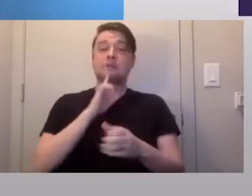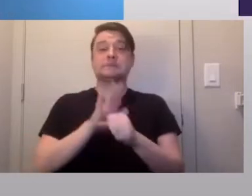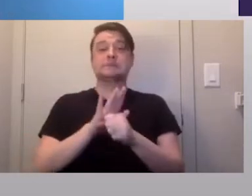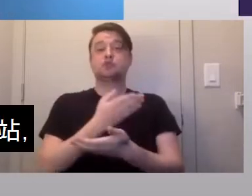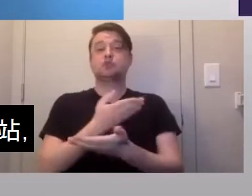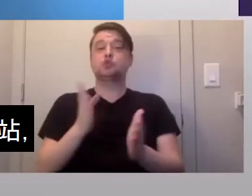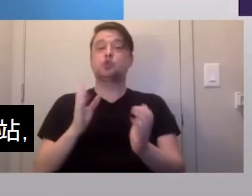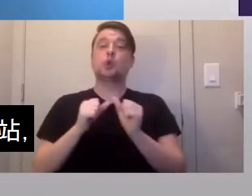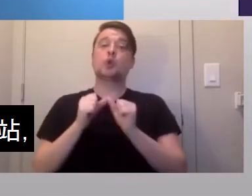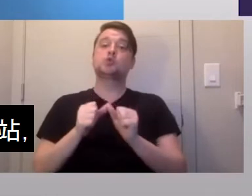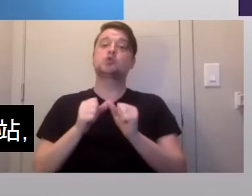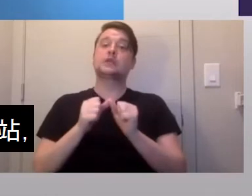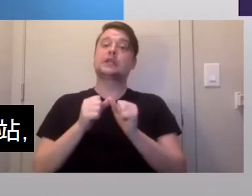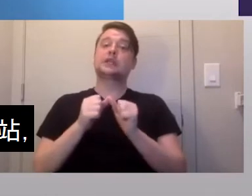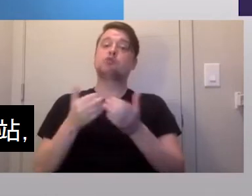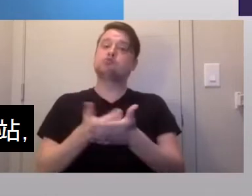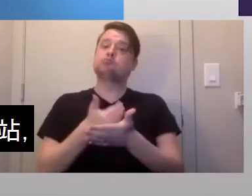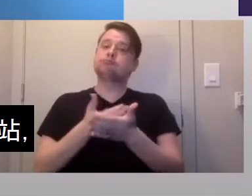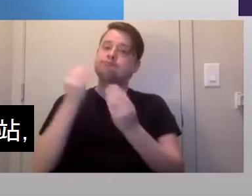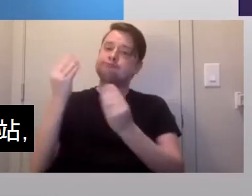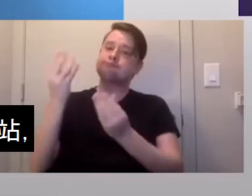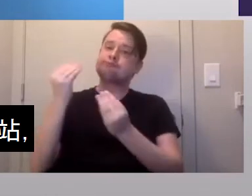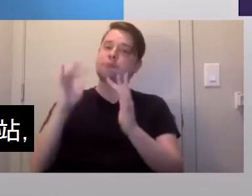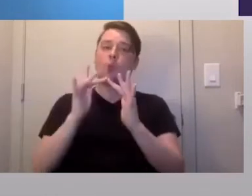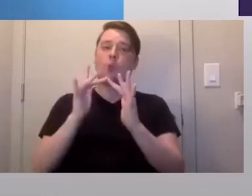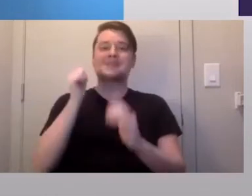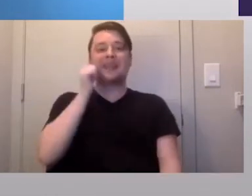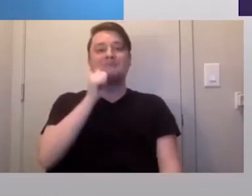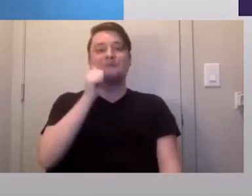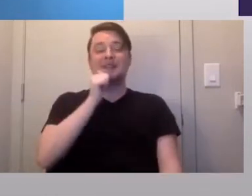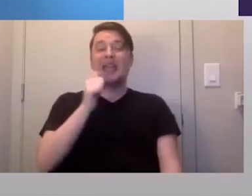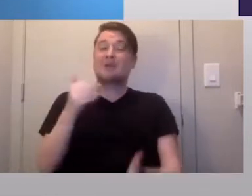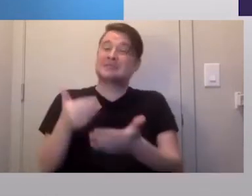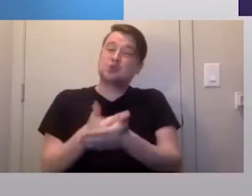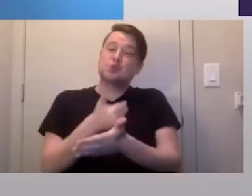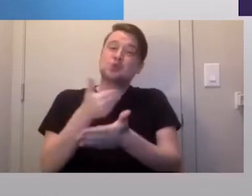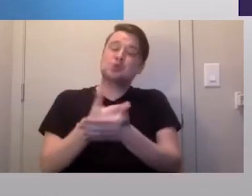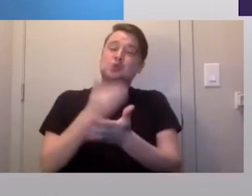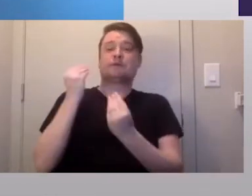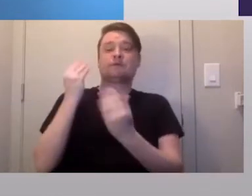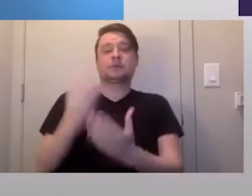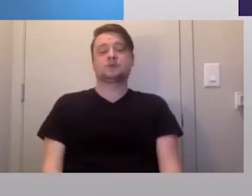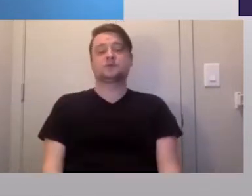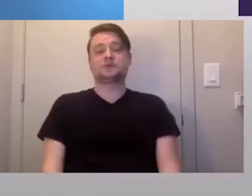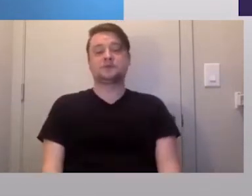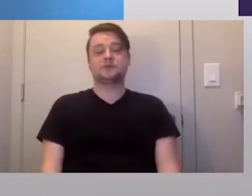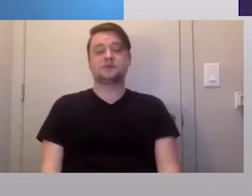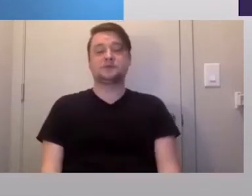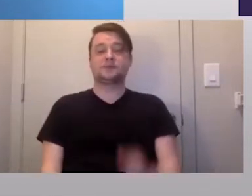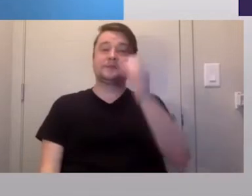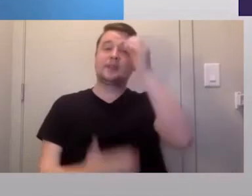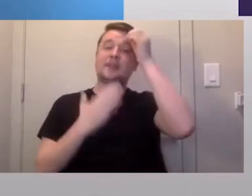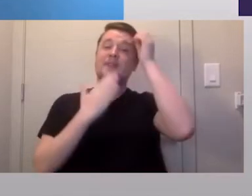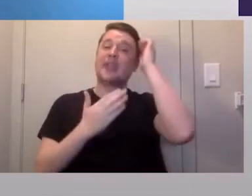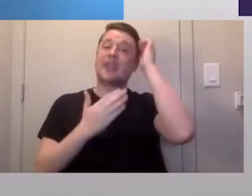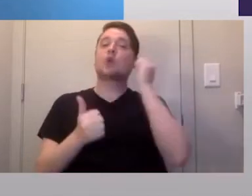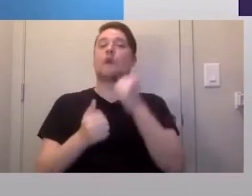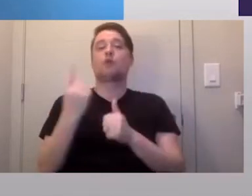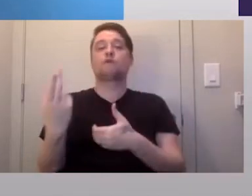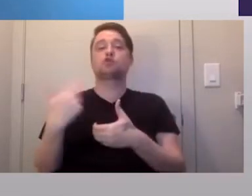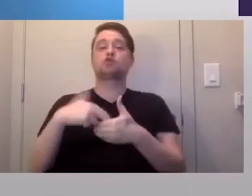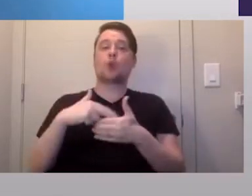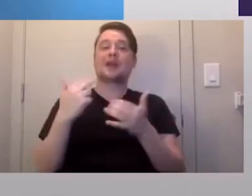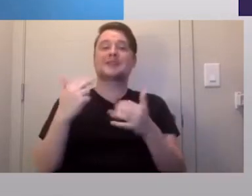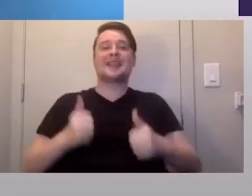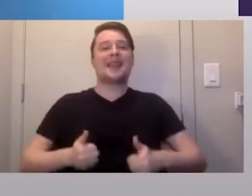you, we will continue updating our website daily with the most up-to-date information. Thank you, everyone, for joining us